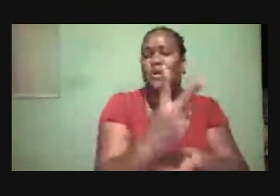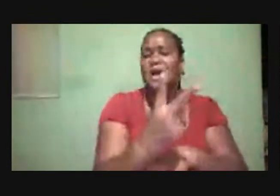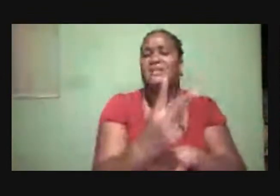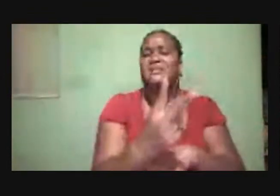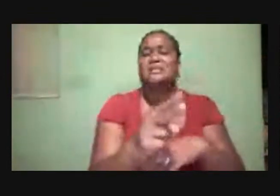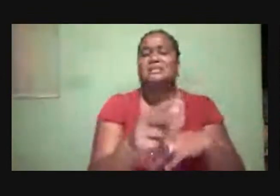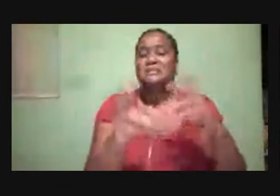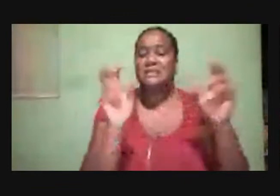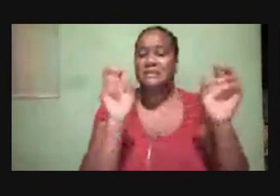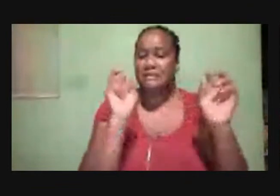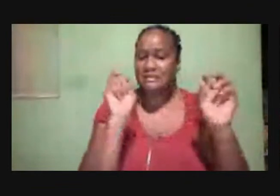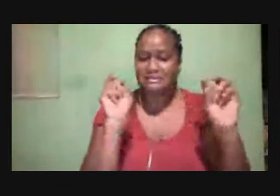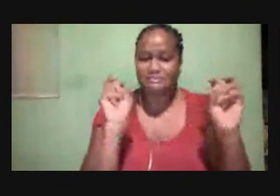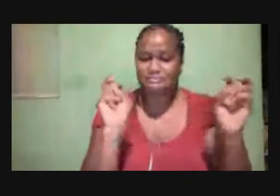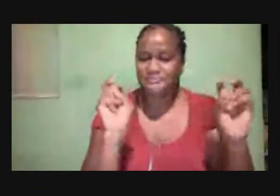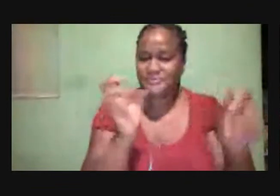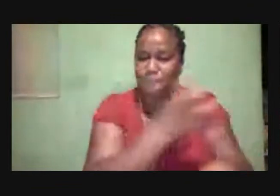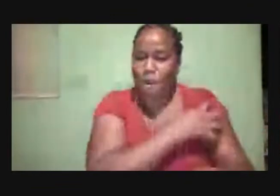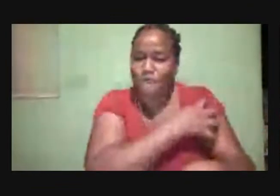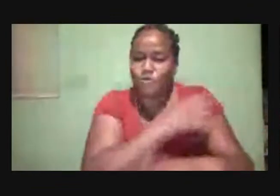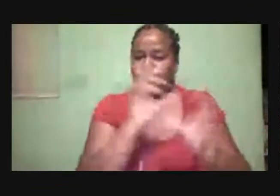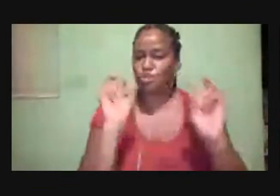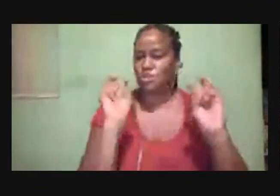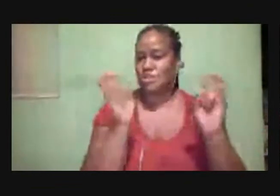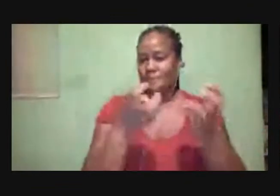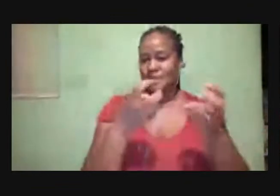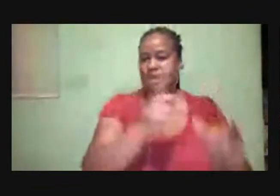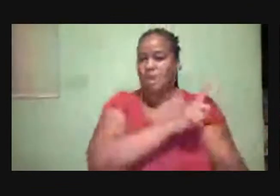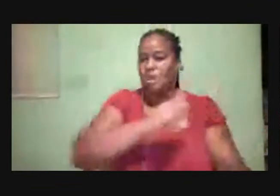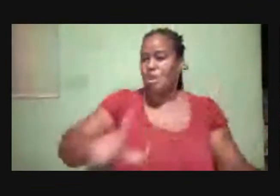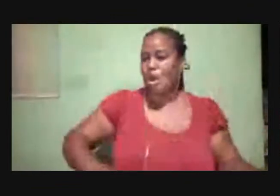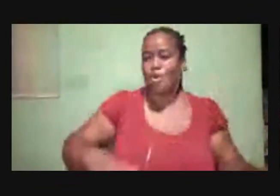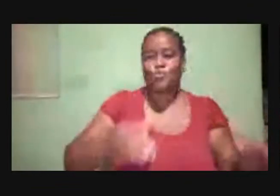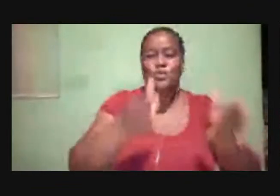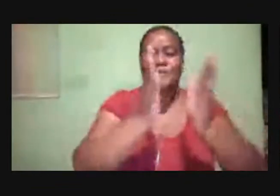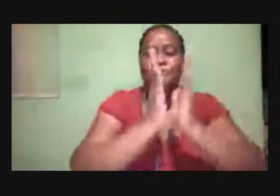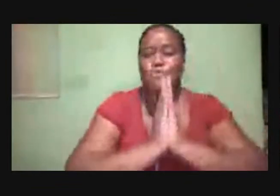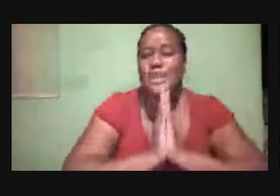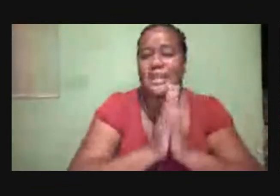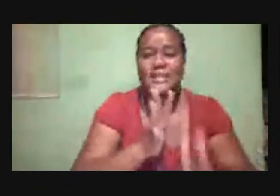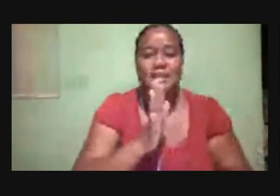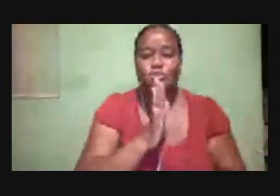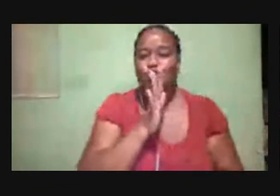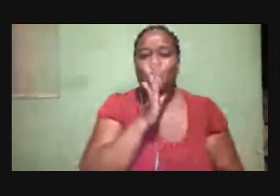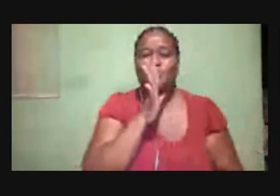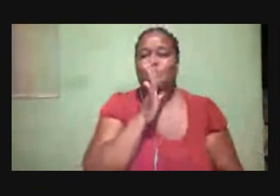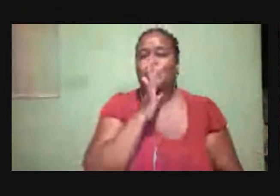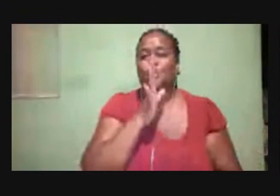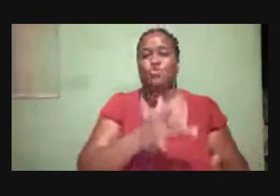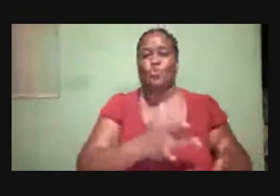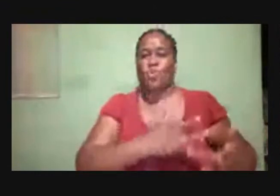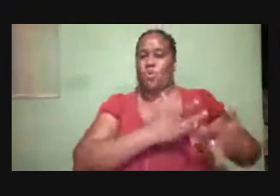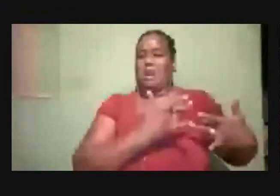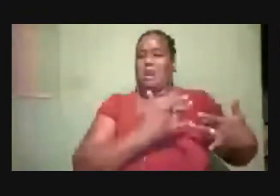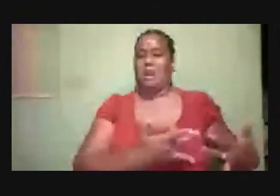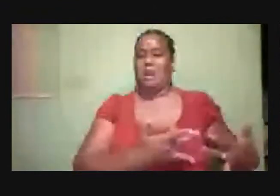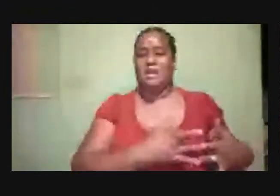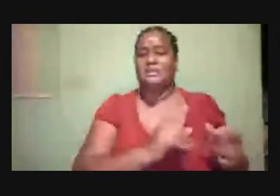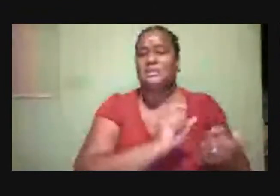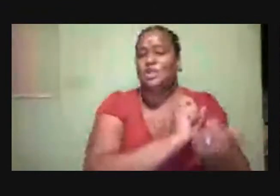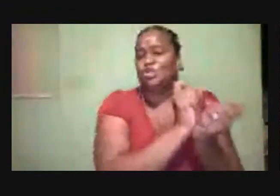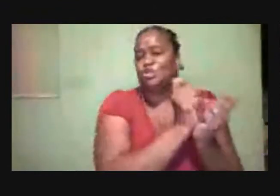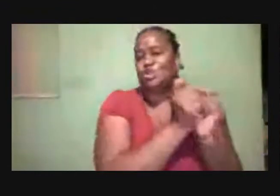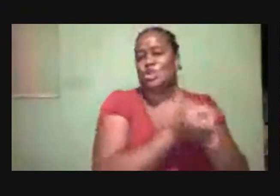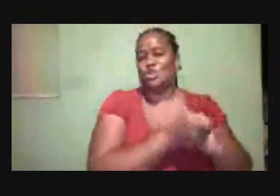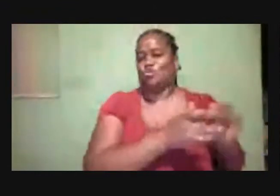powerful topic Lord, we pray That you will Speak to us Speak to our hearts Renew a right spirit Within us